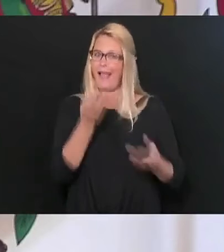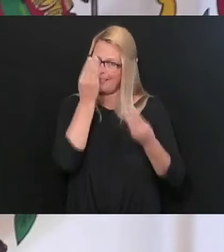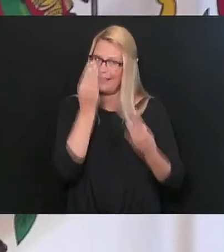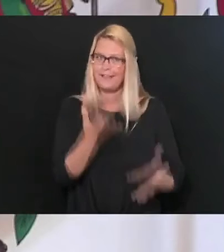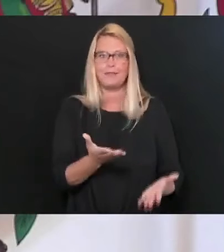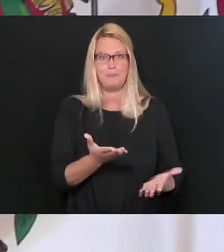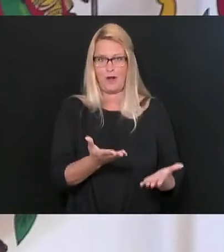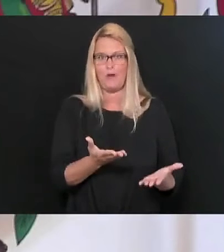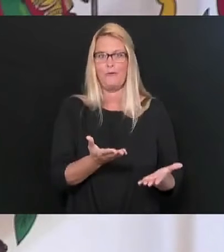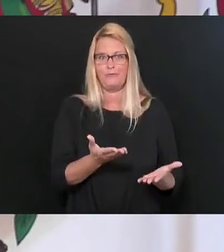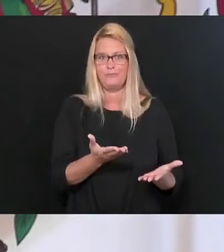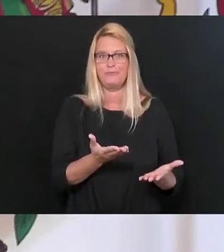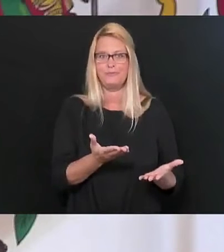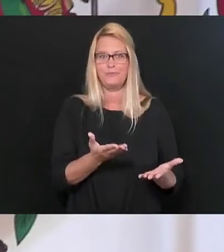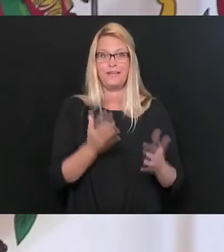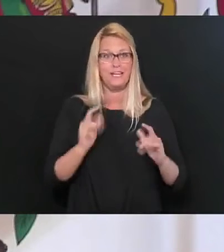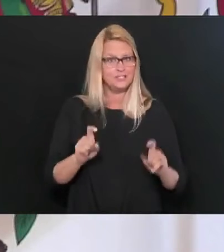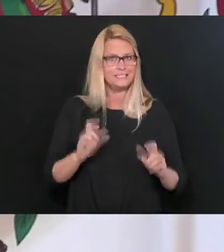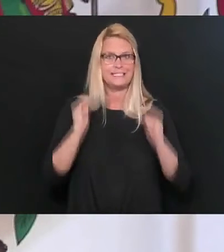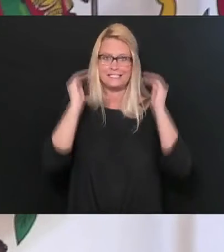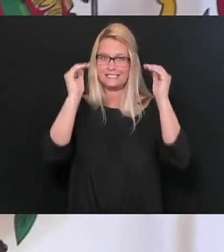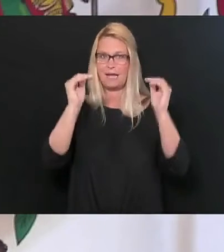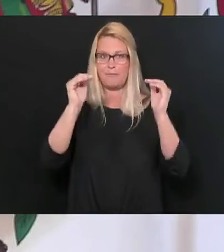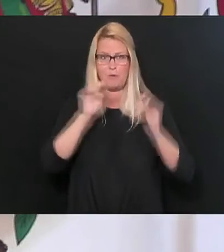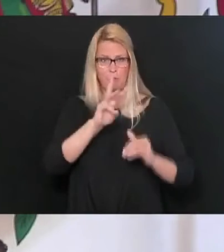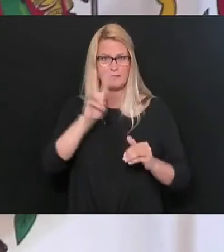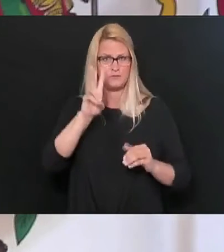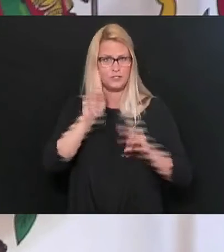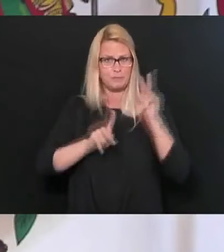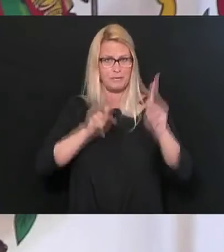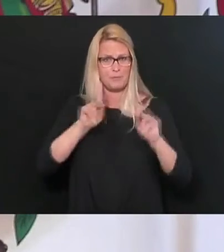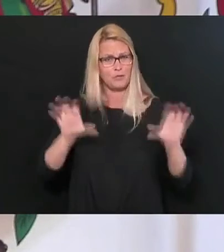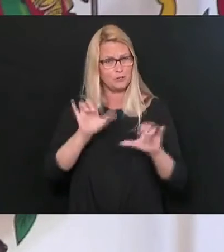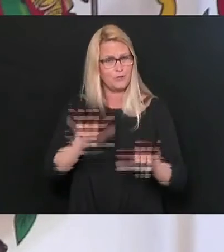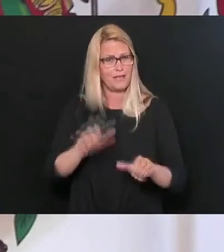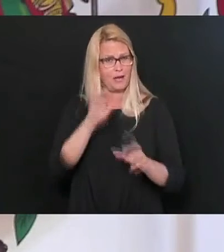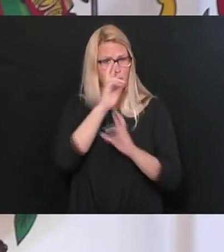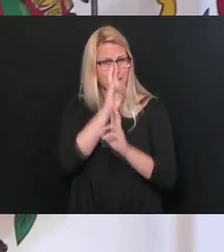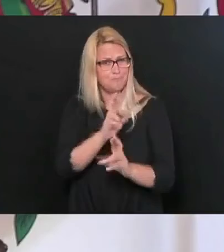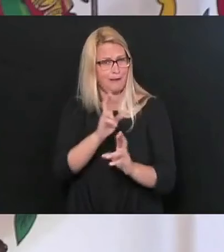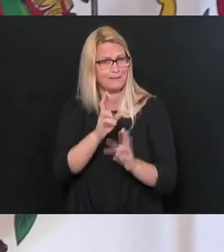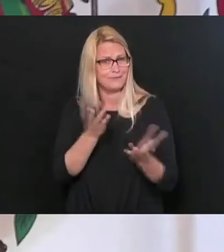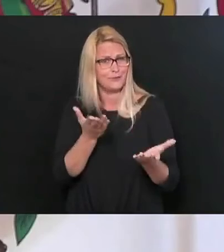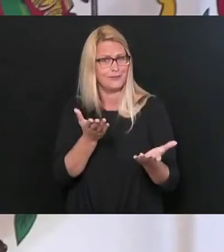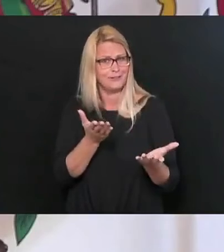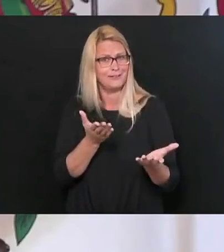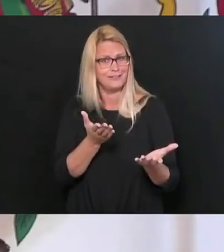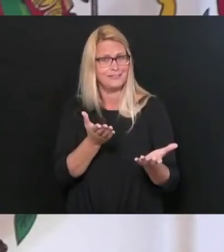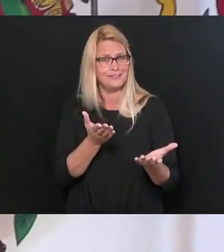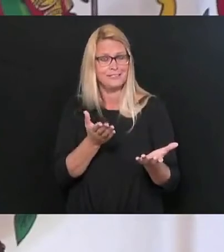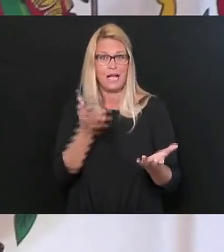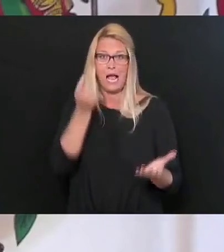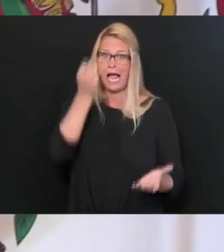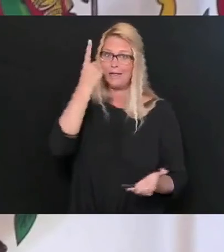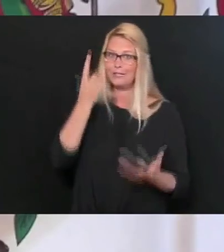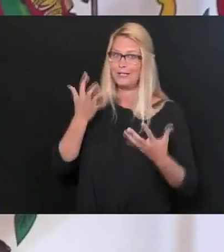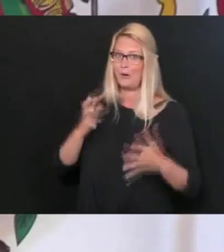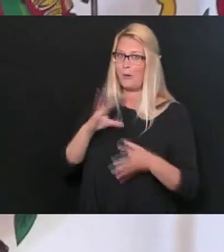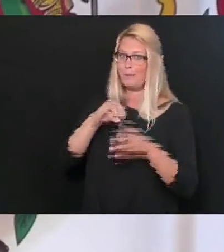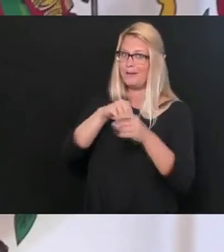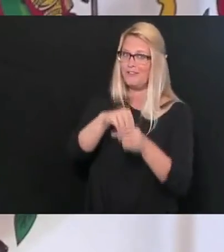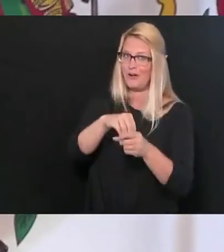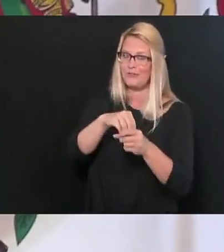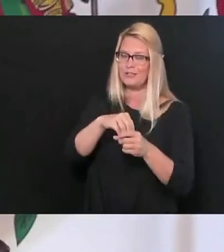step up and the West Virginians can do that and do that in a great way. So I understand the not getting involved, but I,